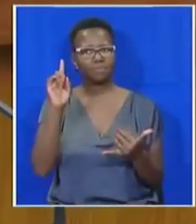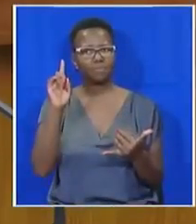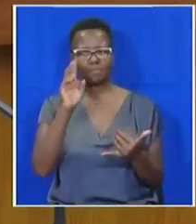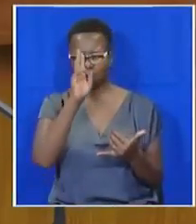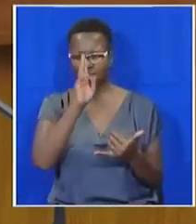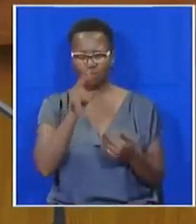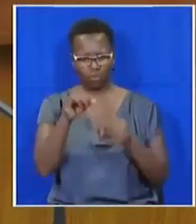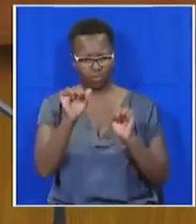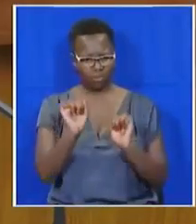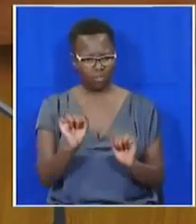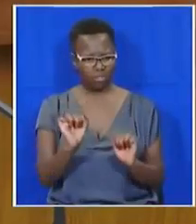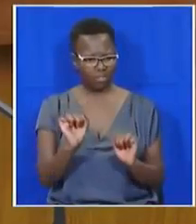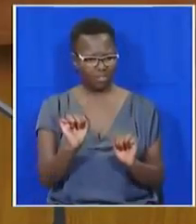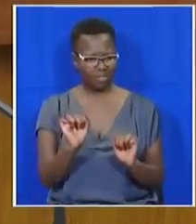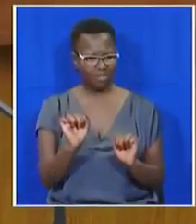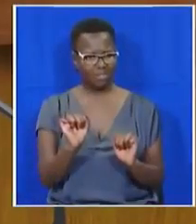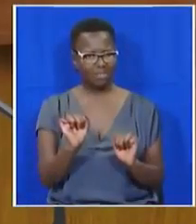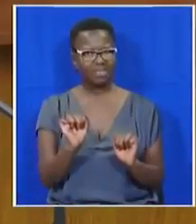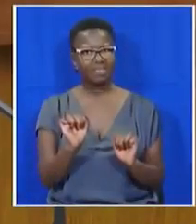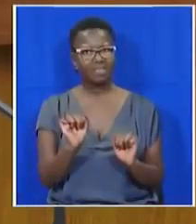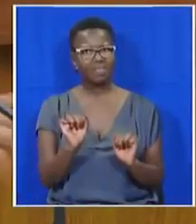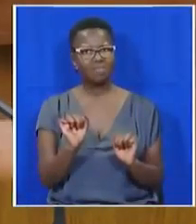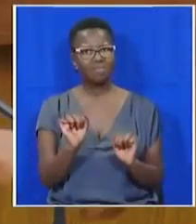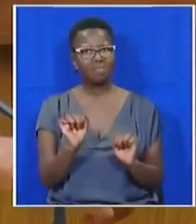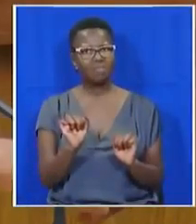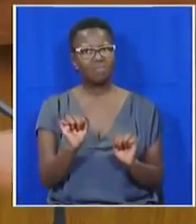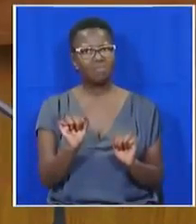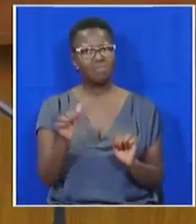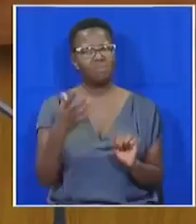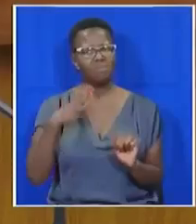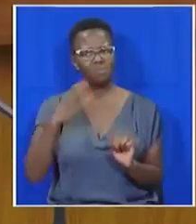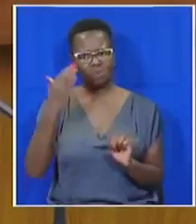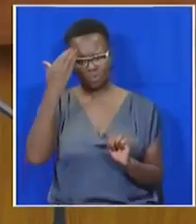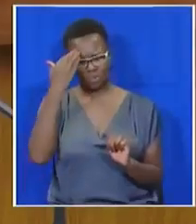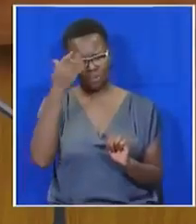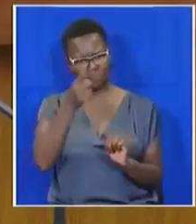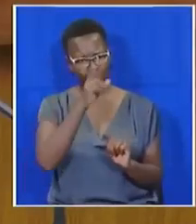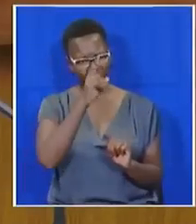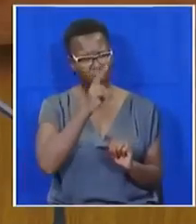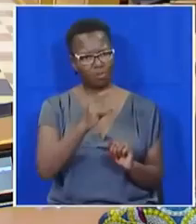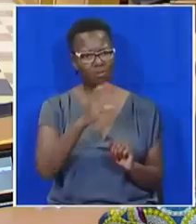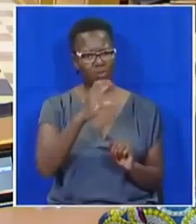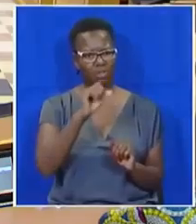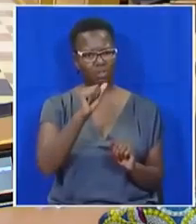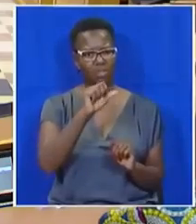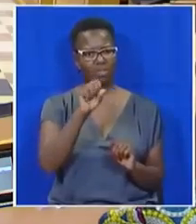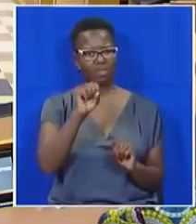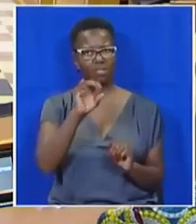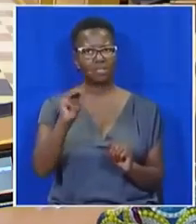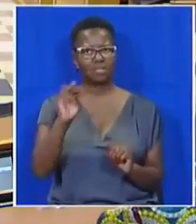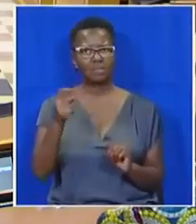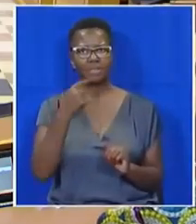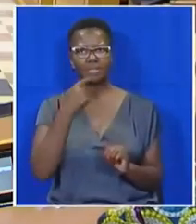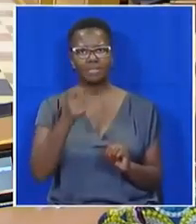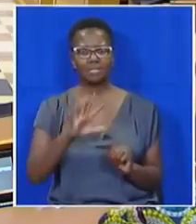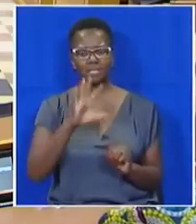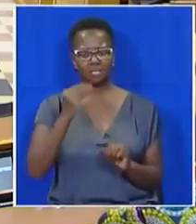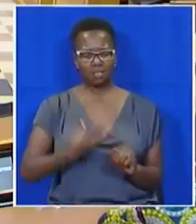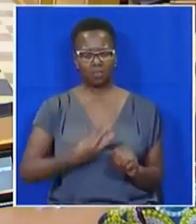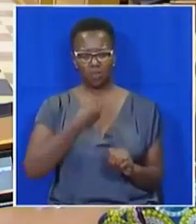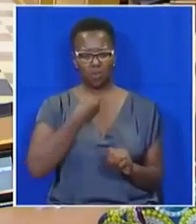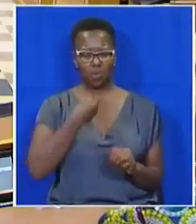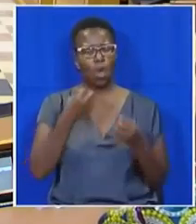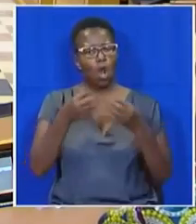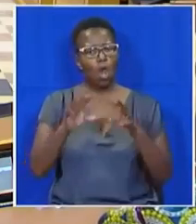Order, chairperson, is it parliamentary for Honourable Kasim to call the youth of this country lost